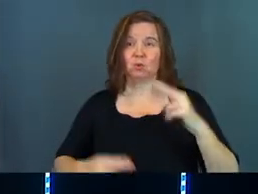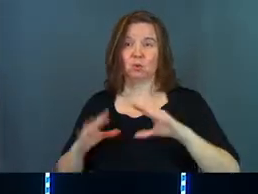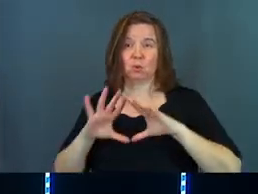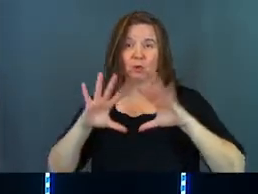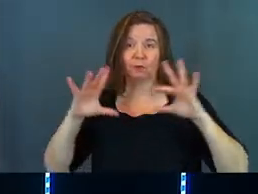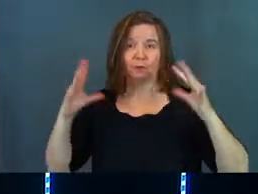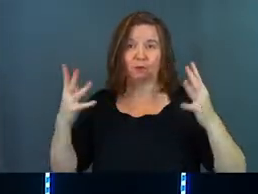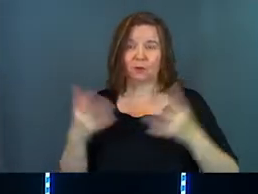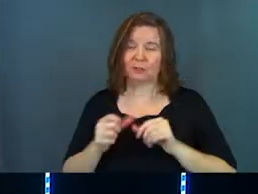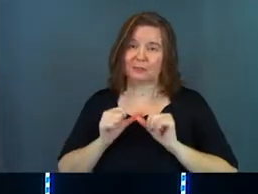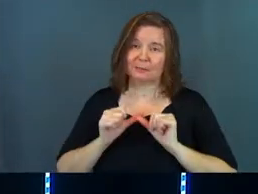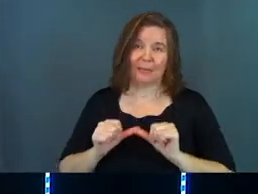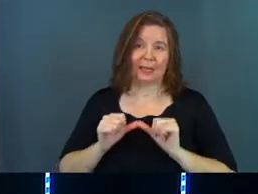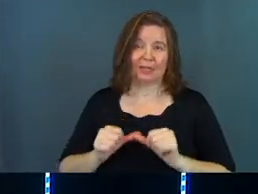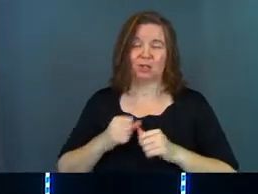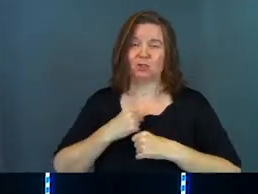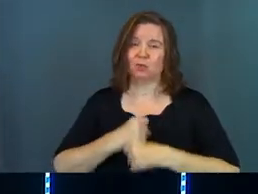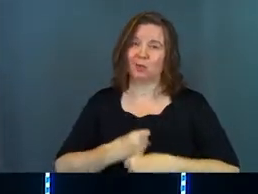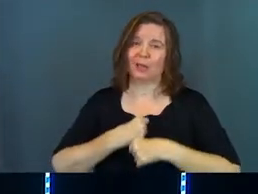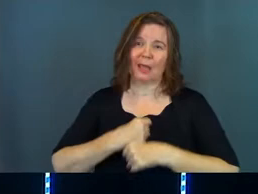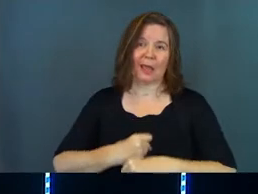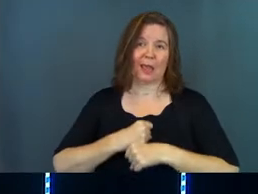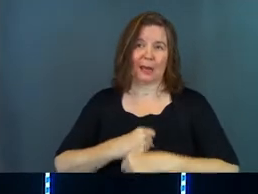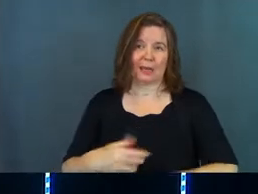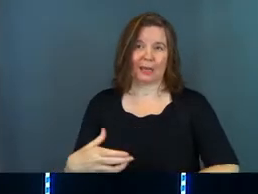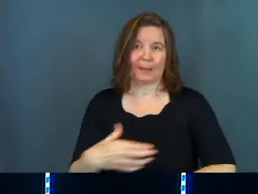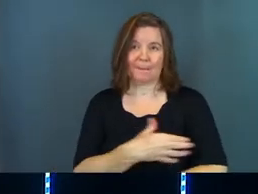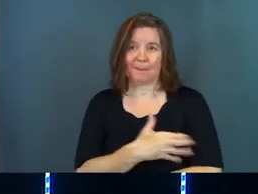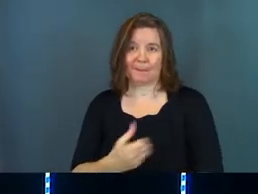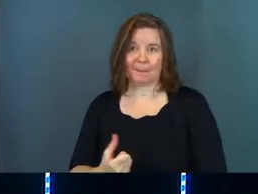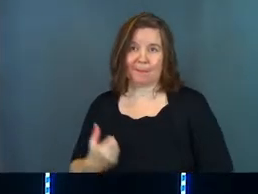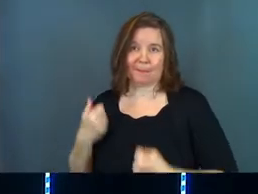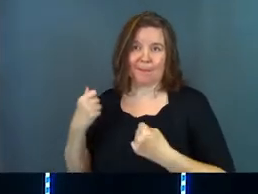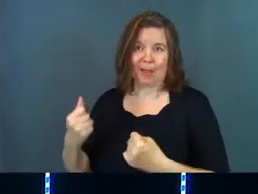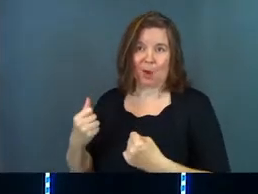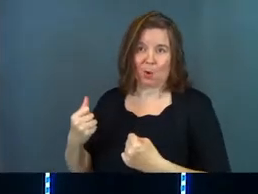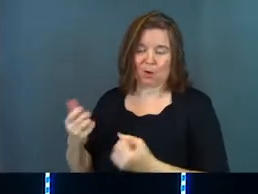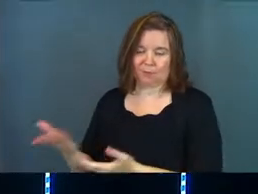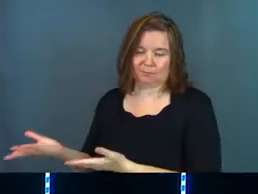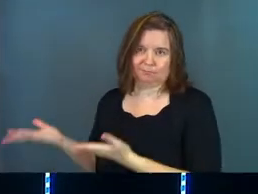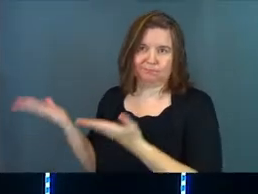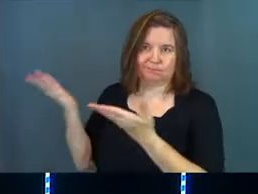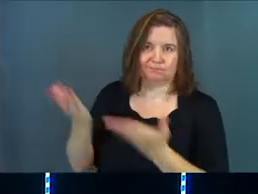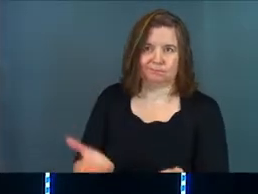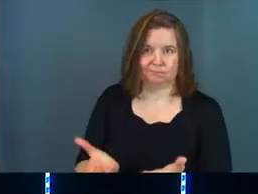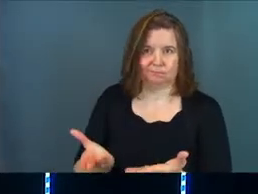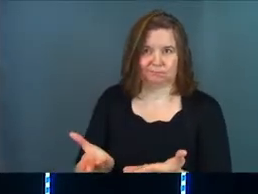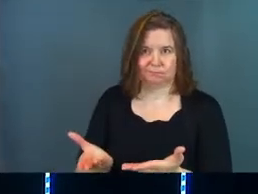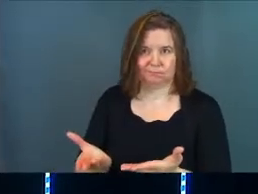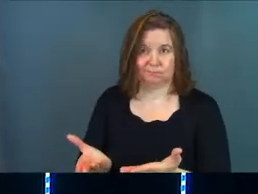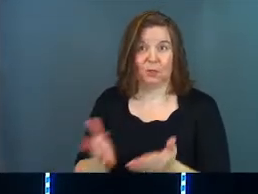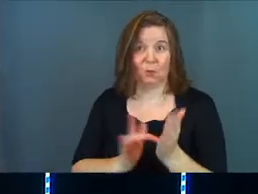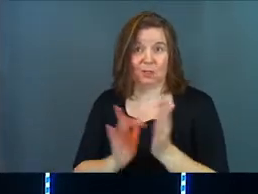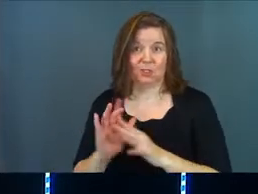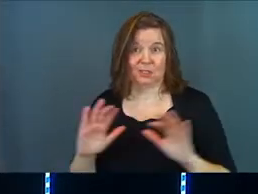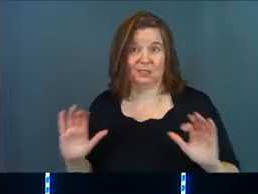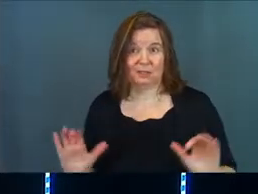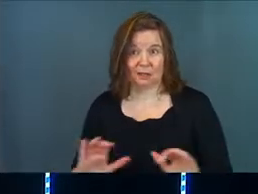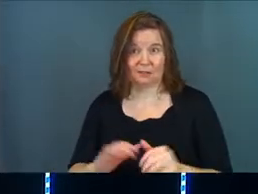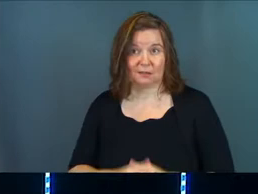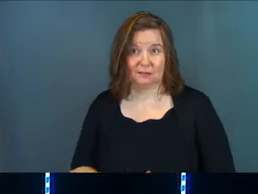universe maintaining, creating power of God, and he brings it on to the stage, is what Jesus does.